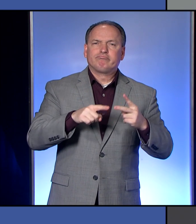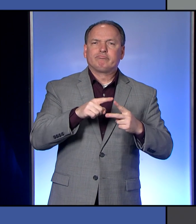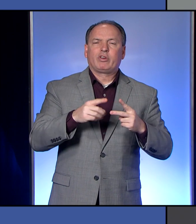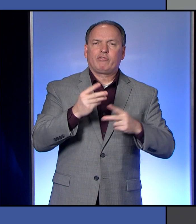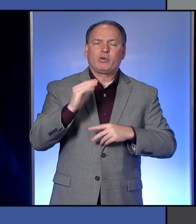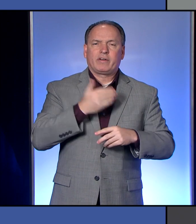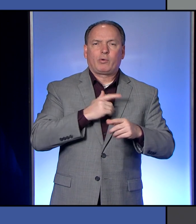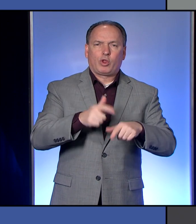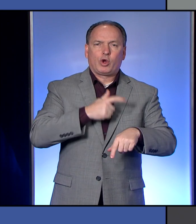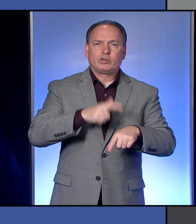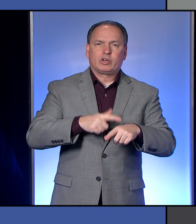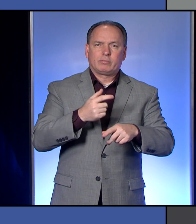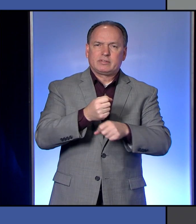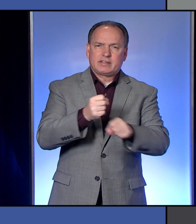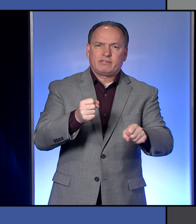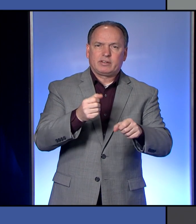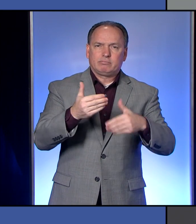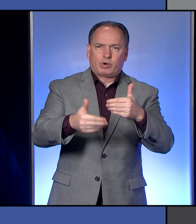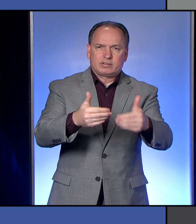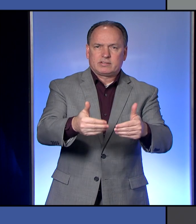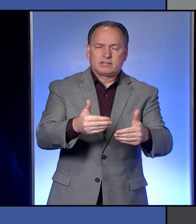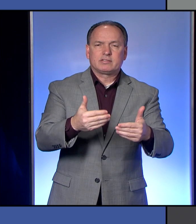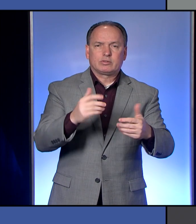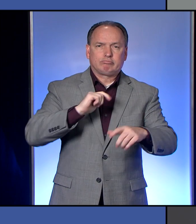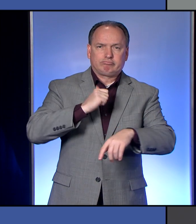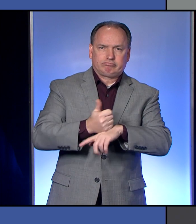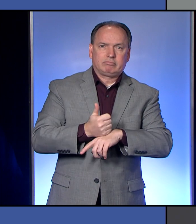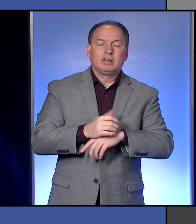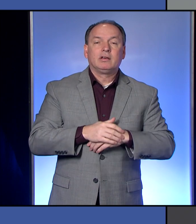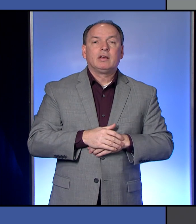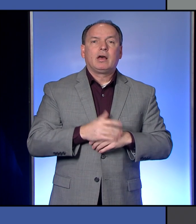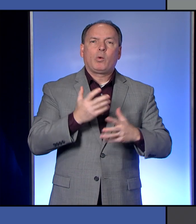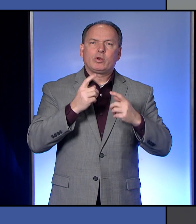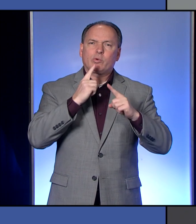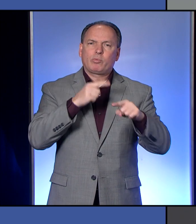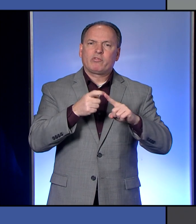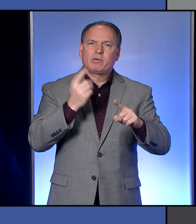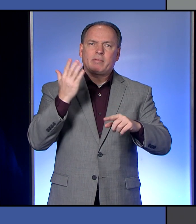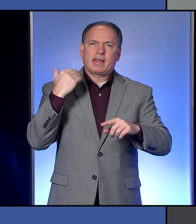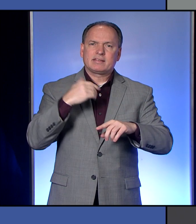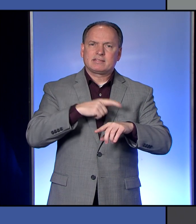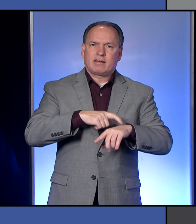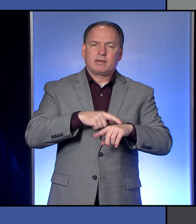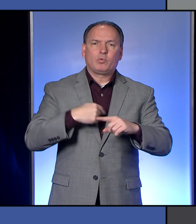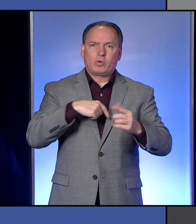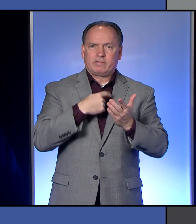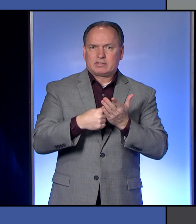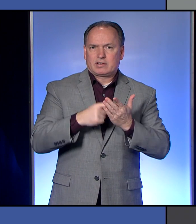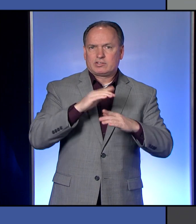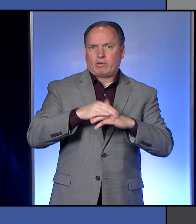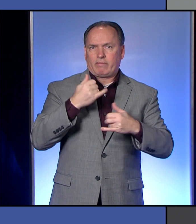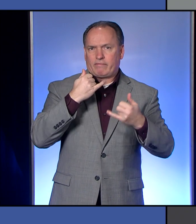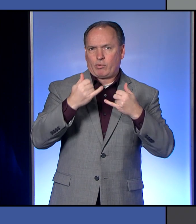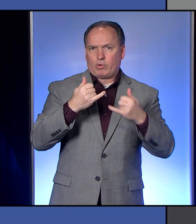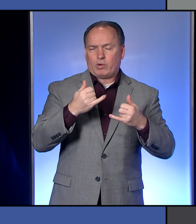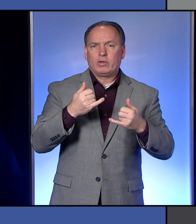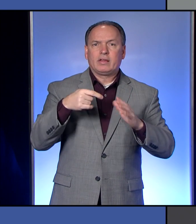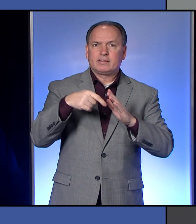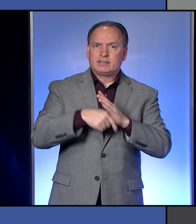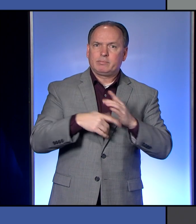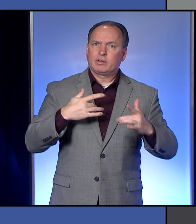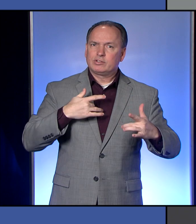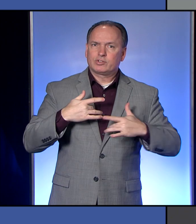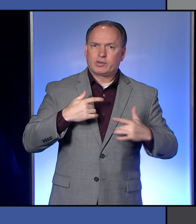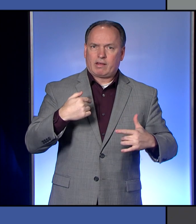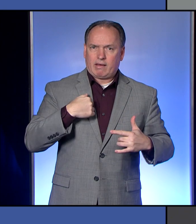put into place. I want to reiterate something from last time, and it's been talked about on this phone call, is the deep concern